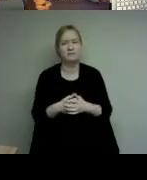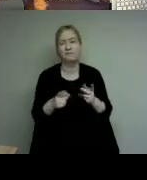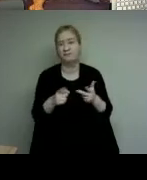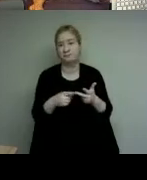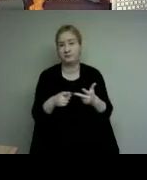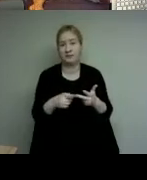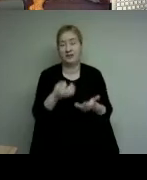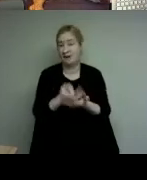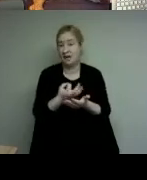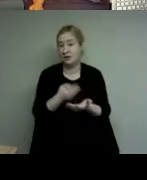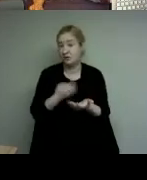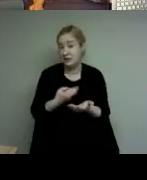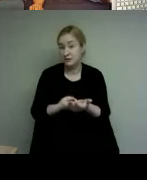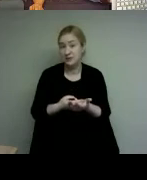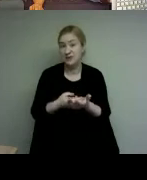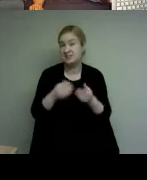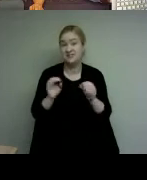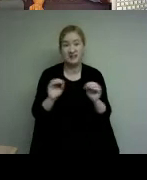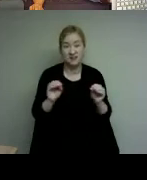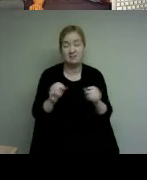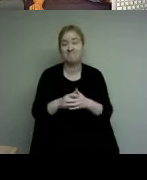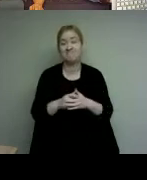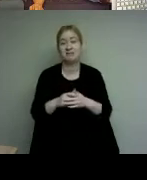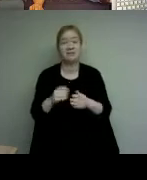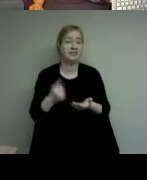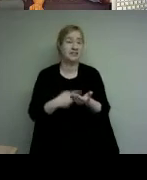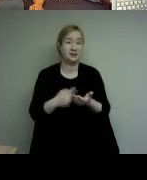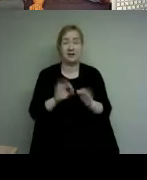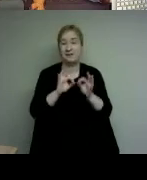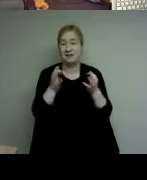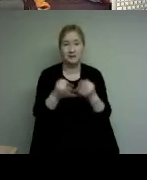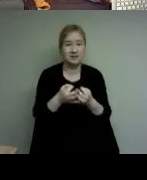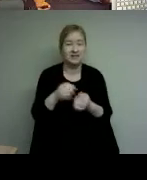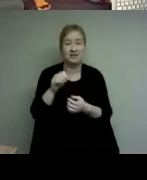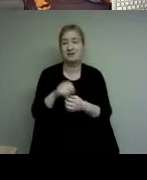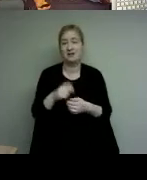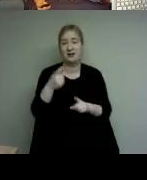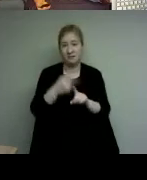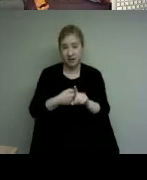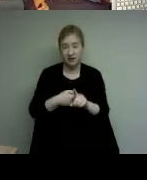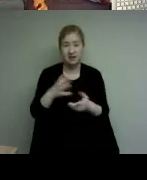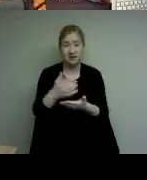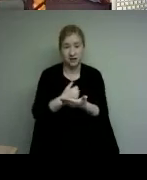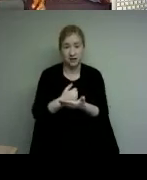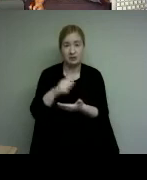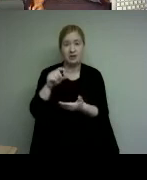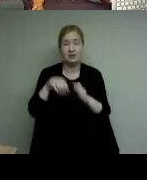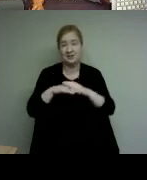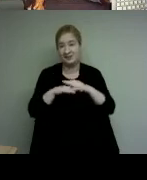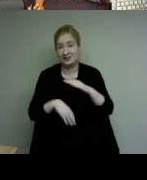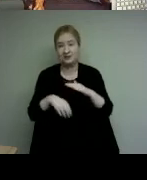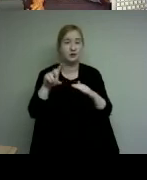resources some families uh live on less than 250 a month you know surviving is more